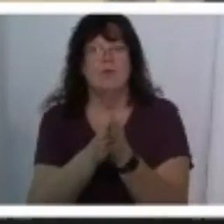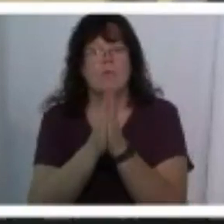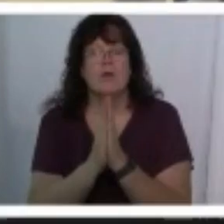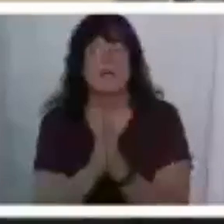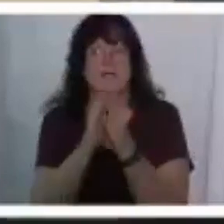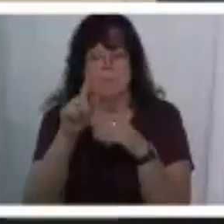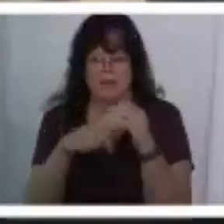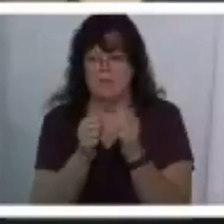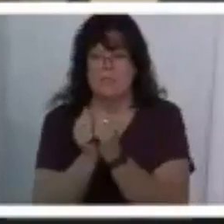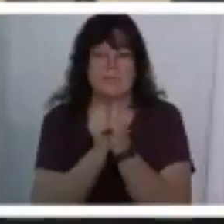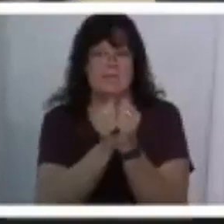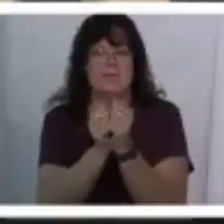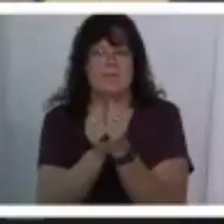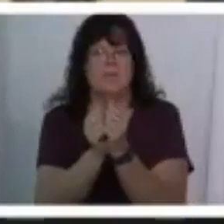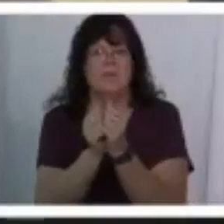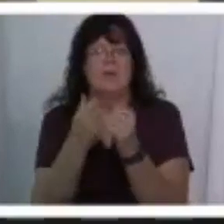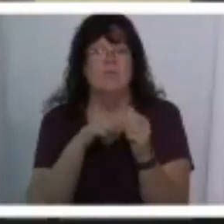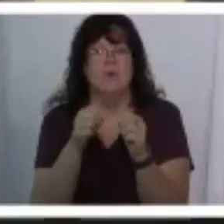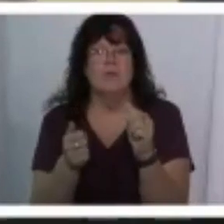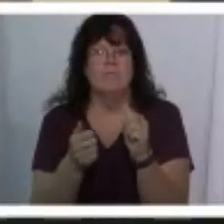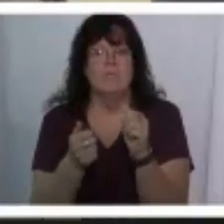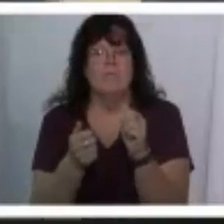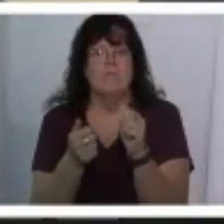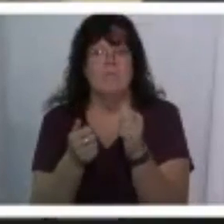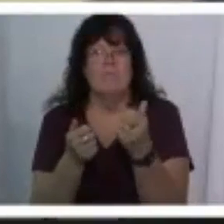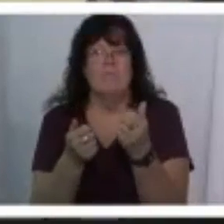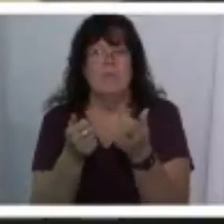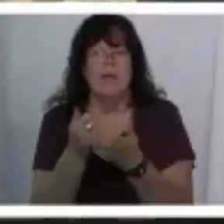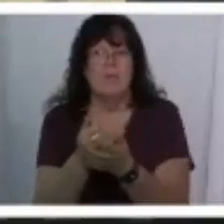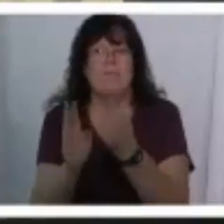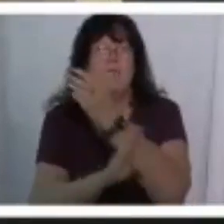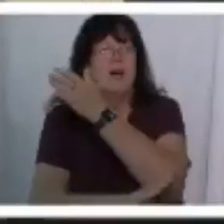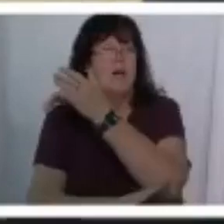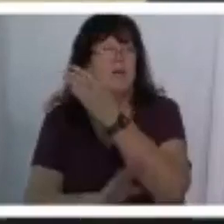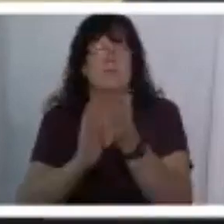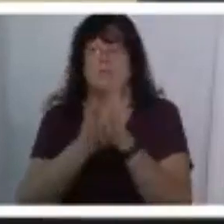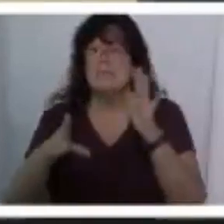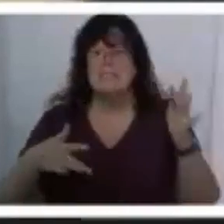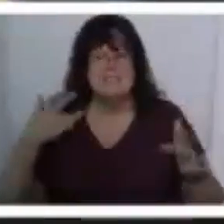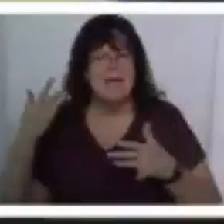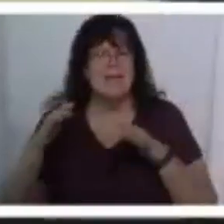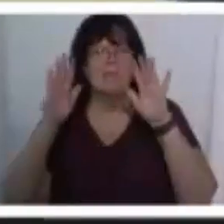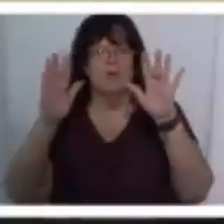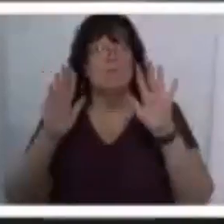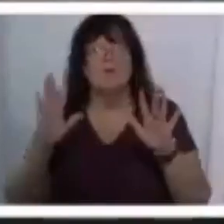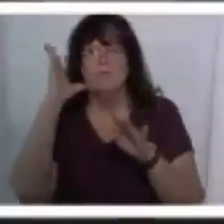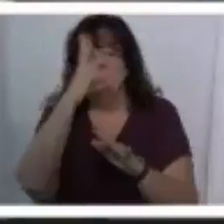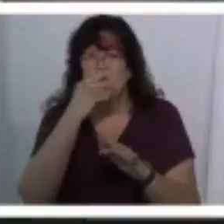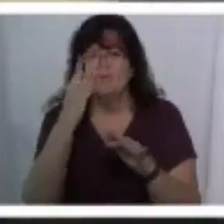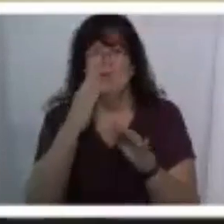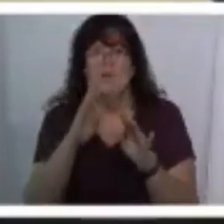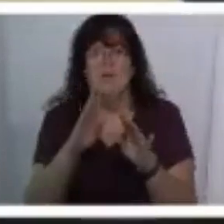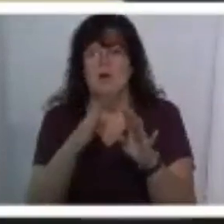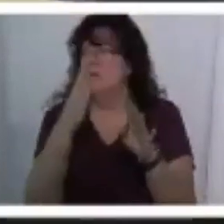about together and let's make this fall just exciting and wonderful and beautiful and open to new people